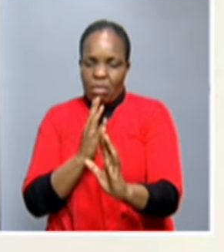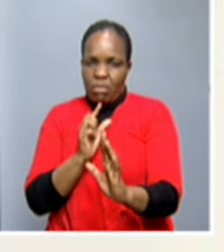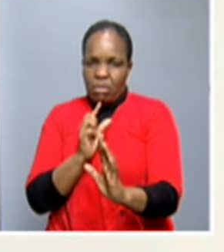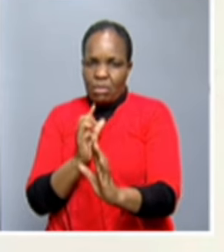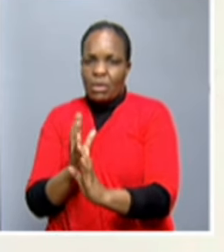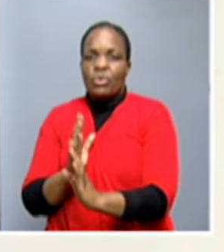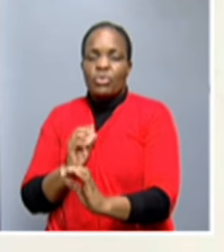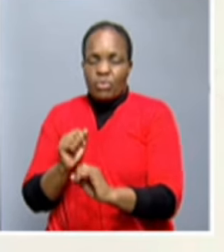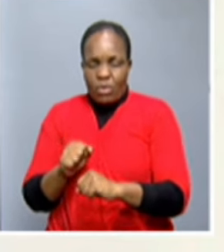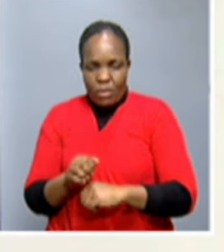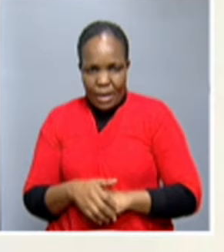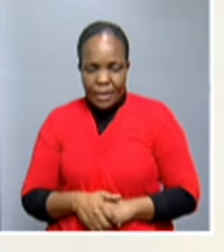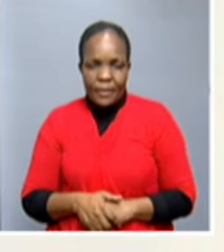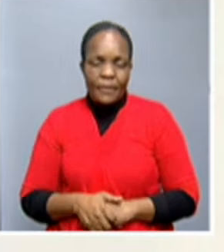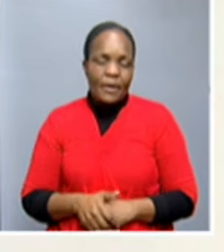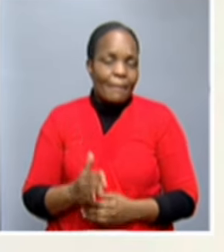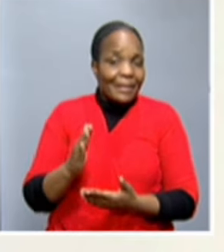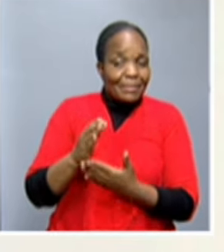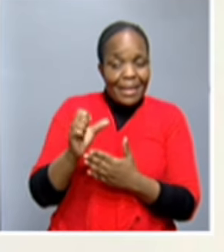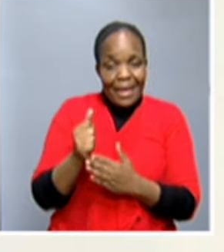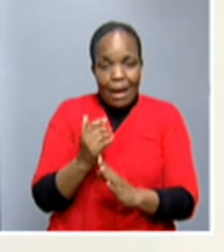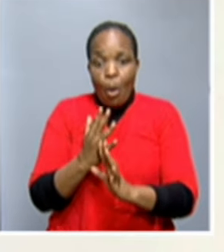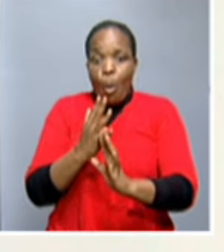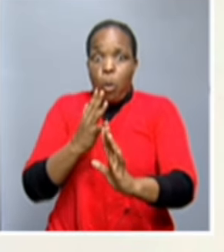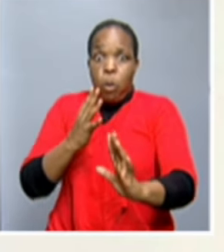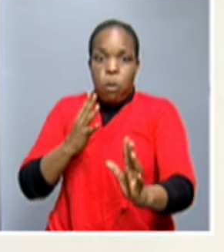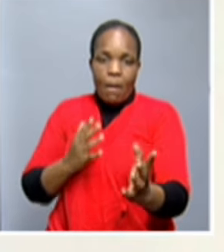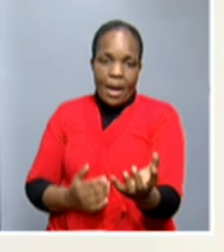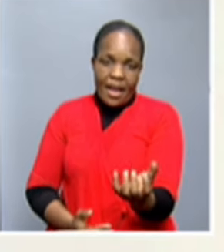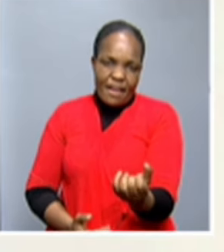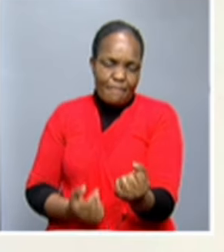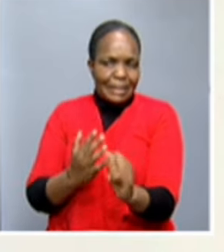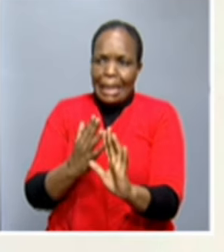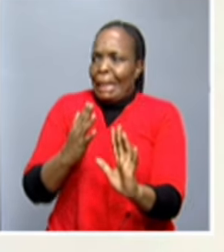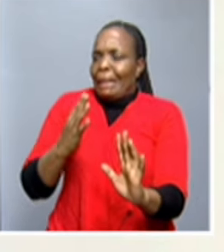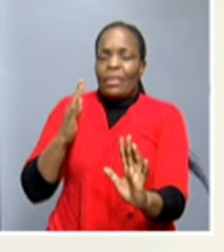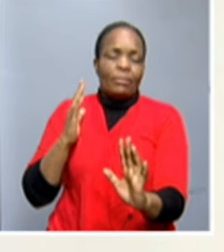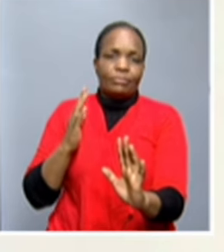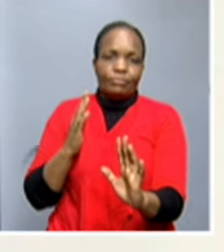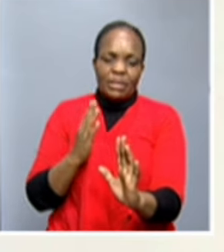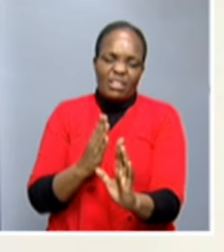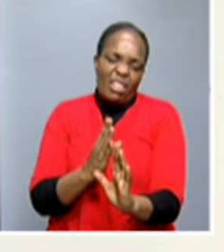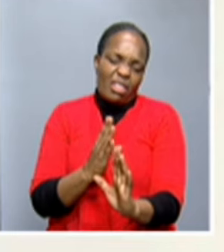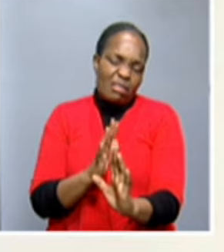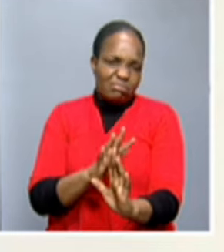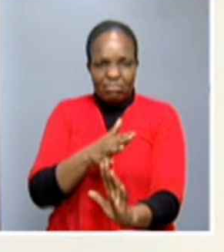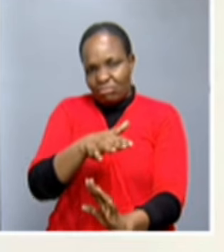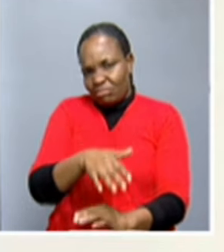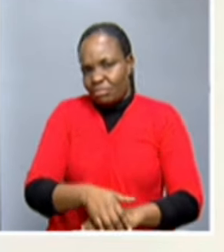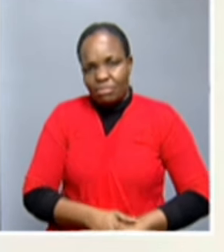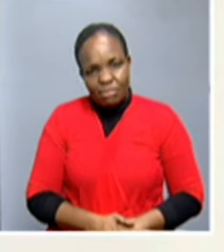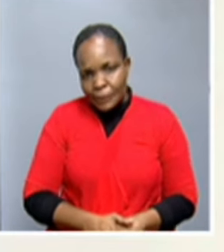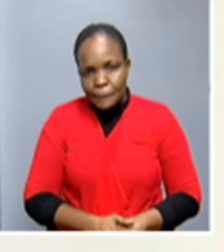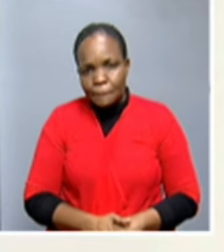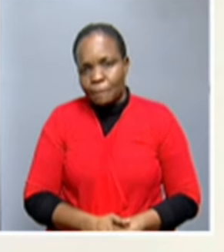some long queues, but they were not that long as was supposed to